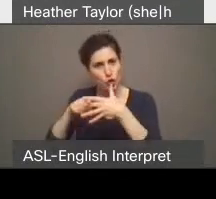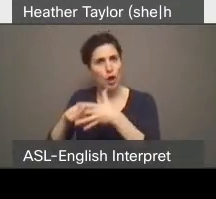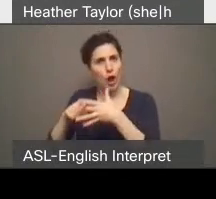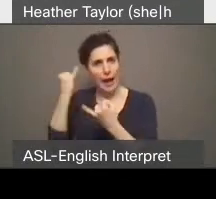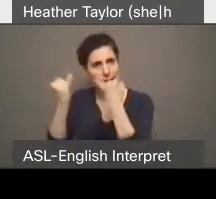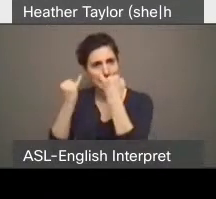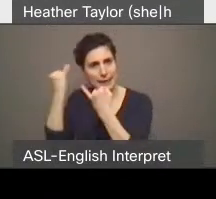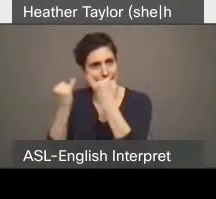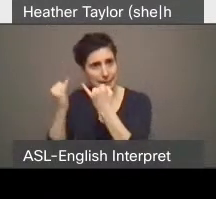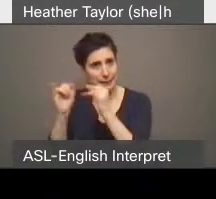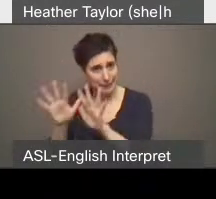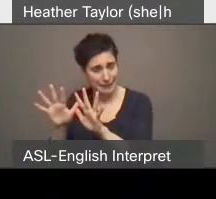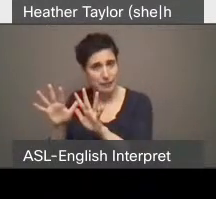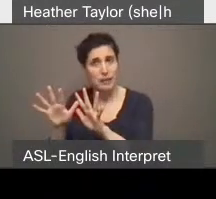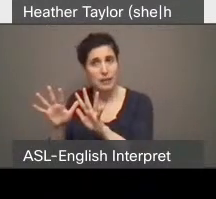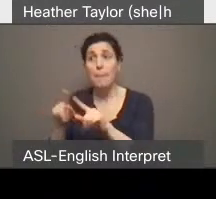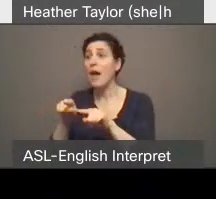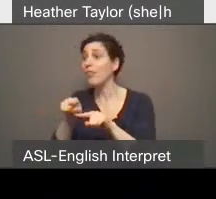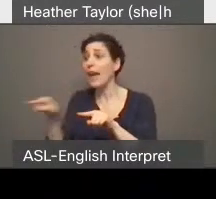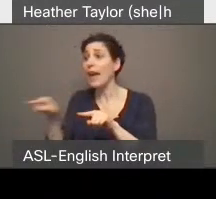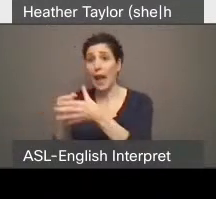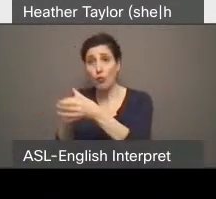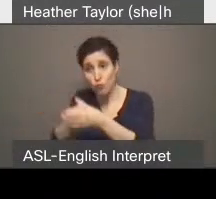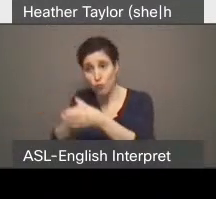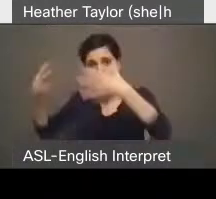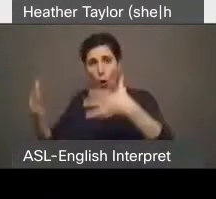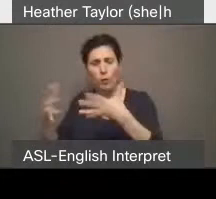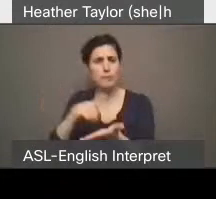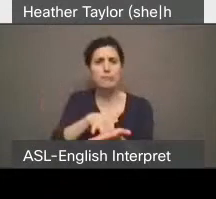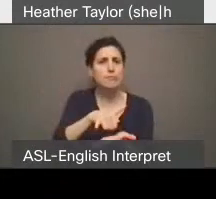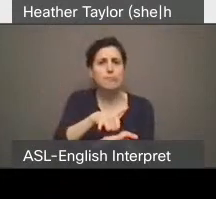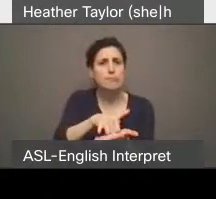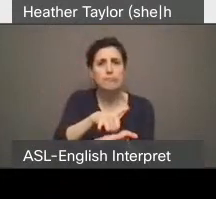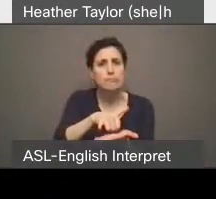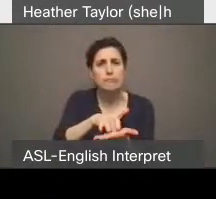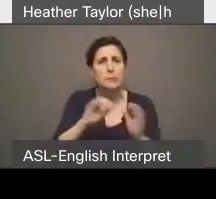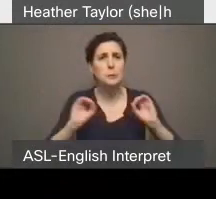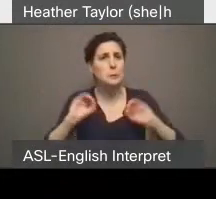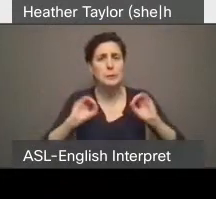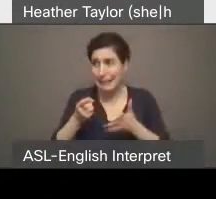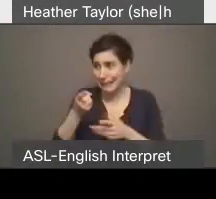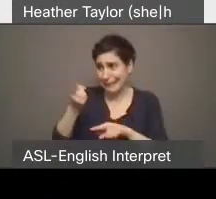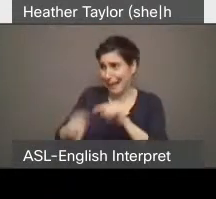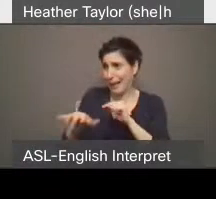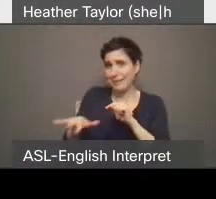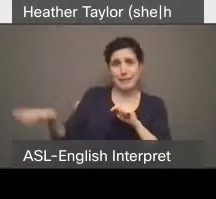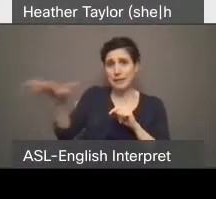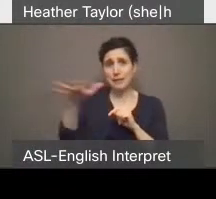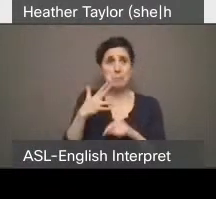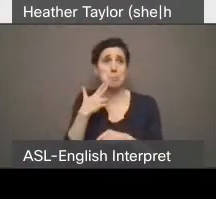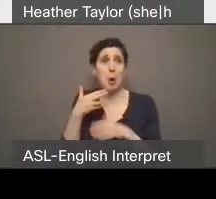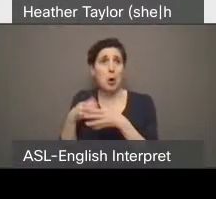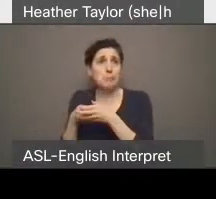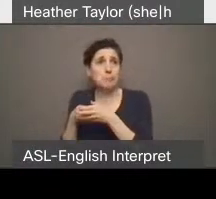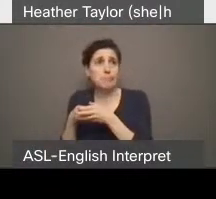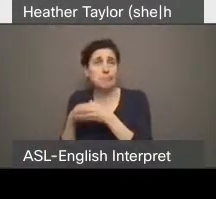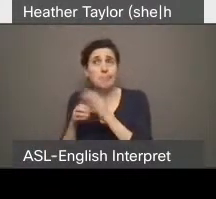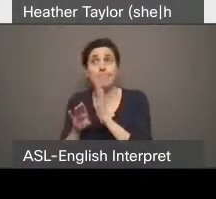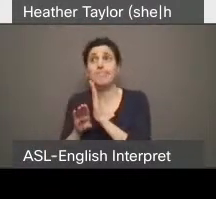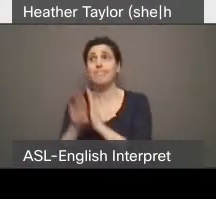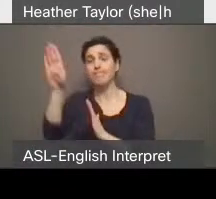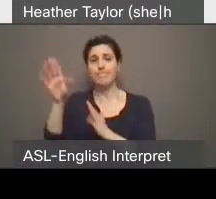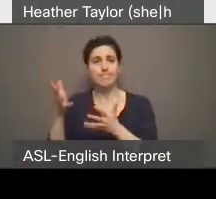There is nothing about scalability in the city or almost anywhere, right? It's, it's terrible because we're missing out on that